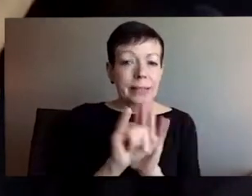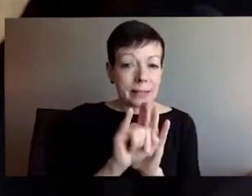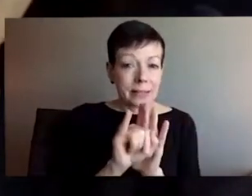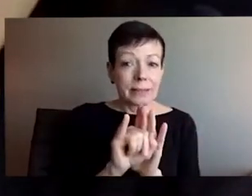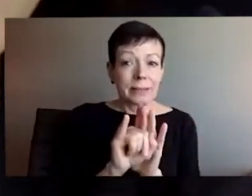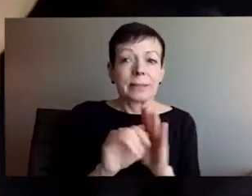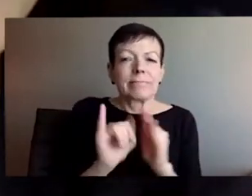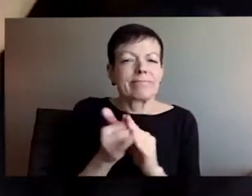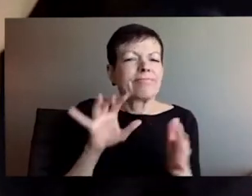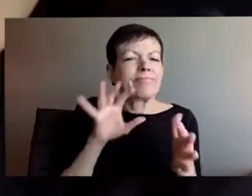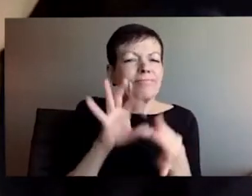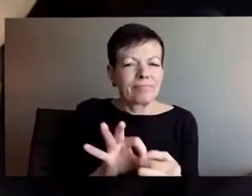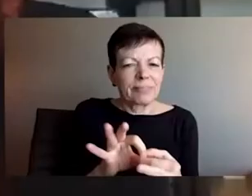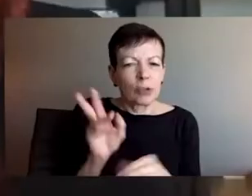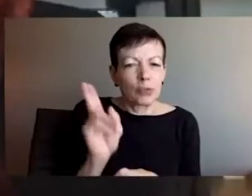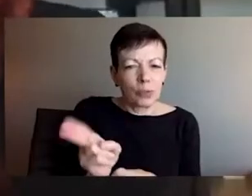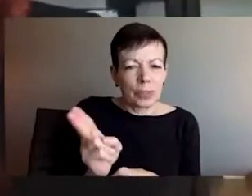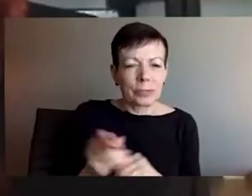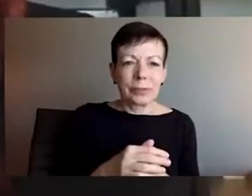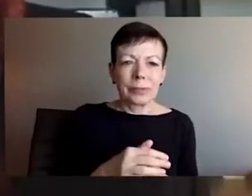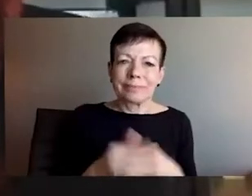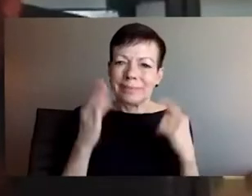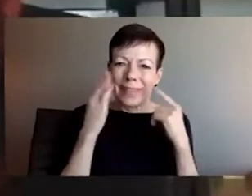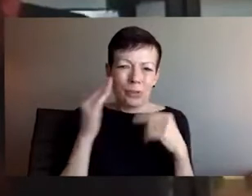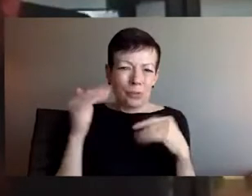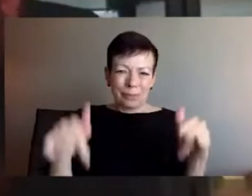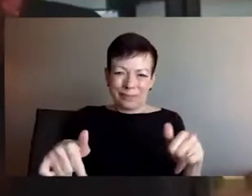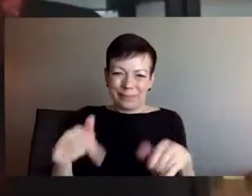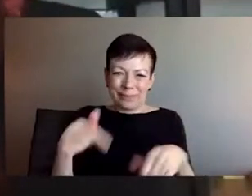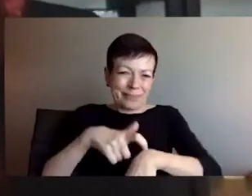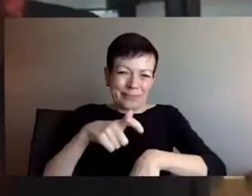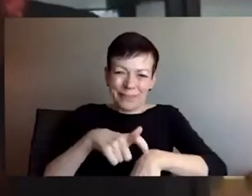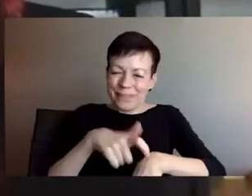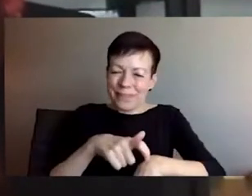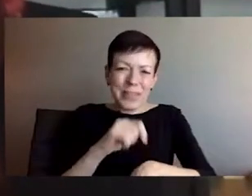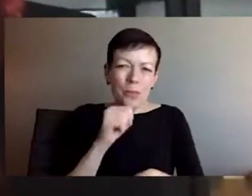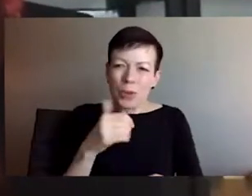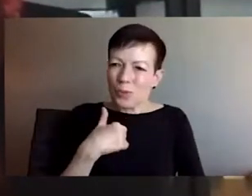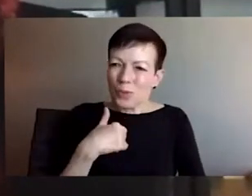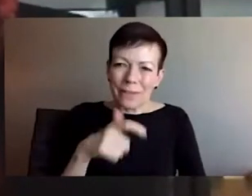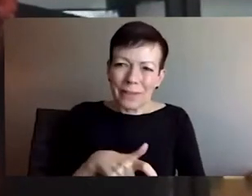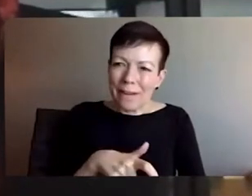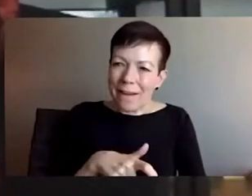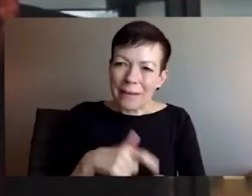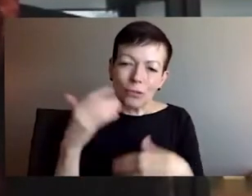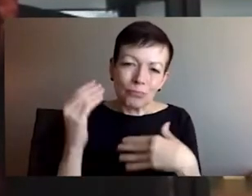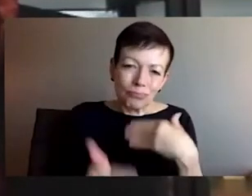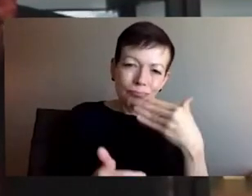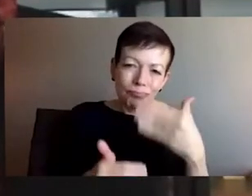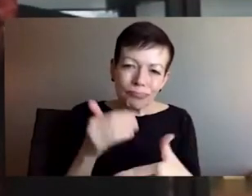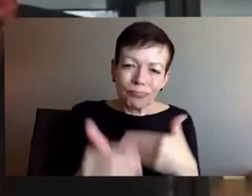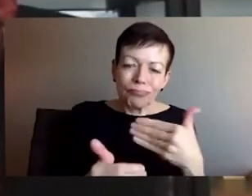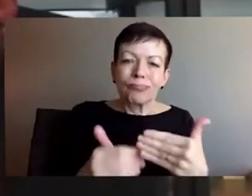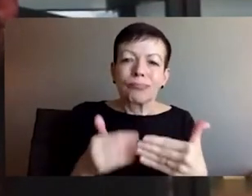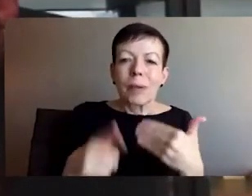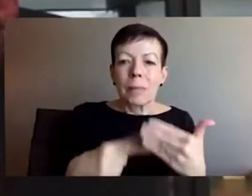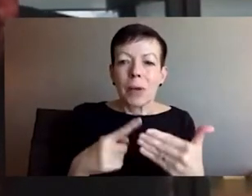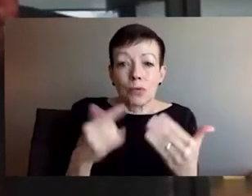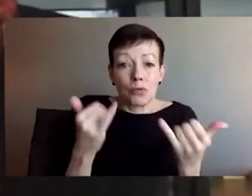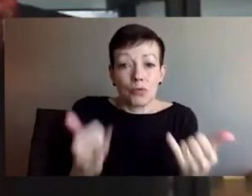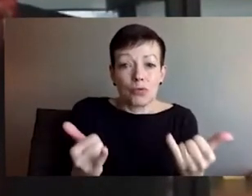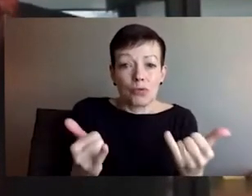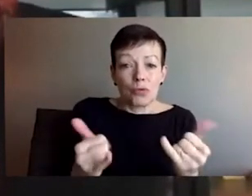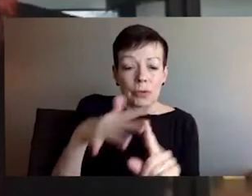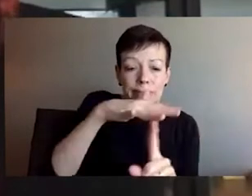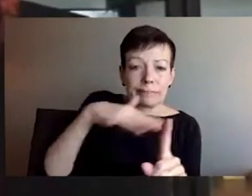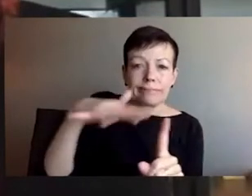not always be aware of. Sure. So, um, so one thing perhaps to be aware of is a bit more about linguistic identity and